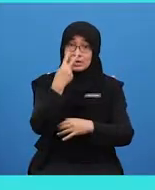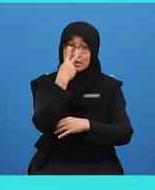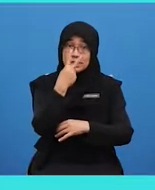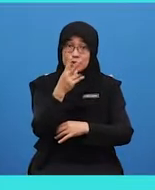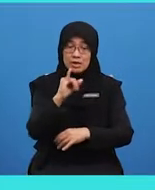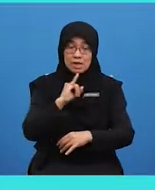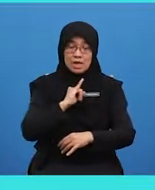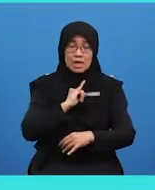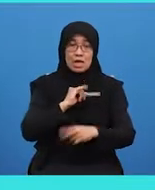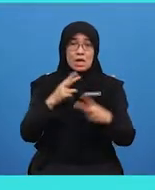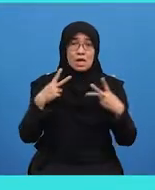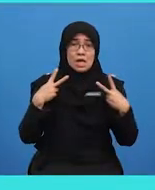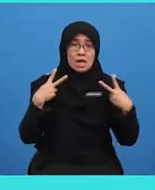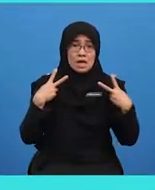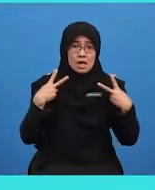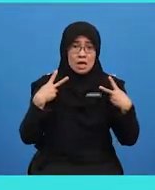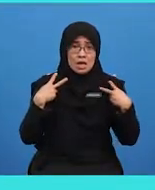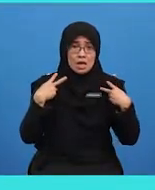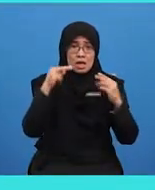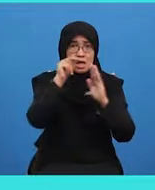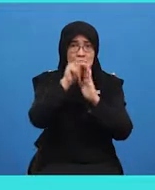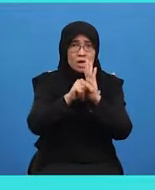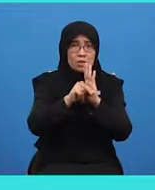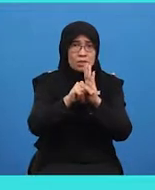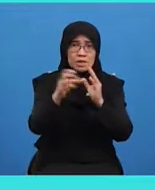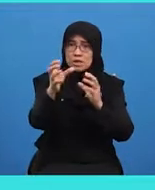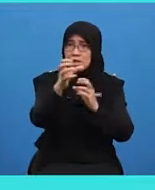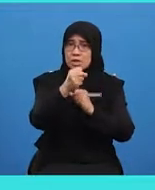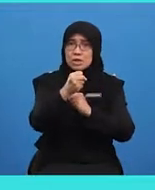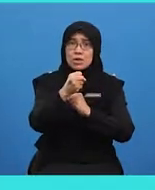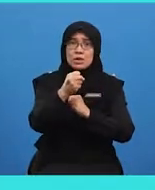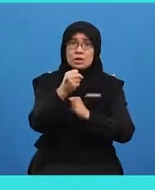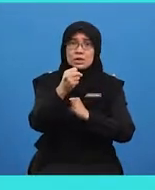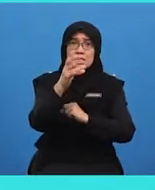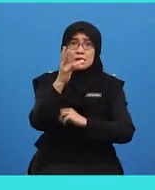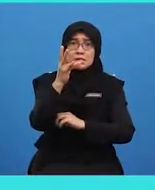Jen, I haven't got 17 apples in my card.